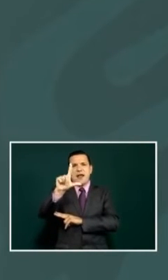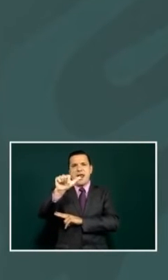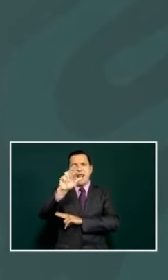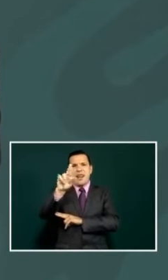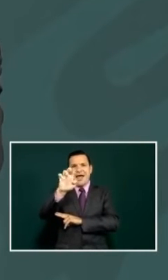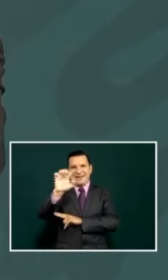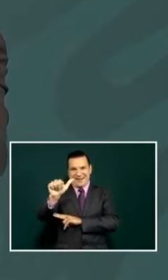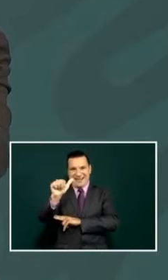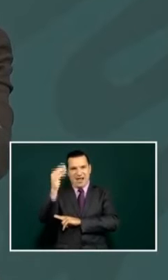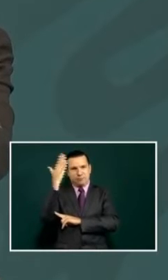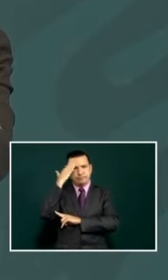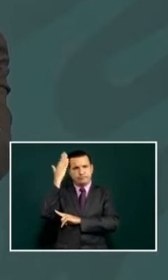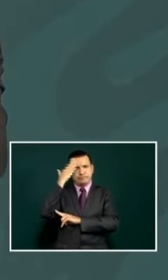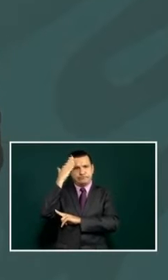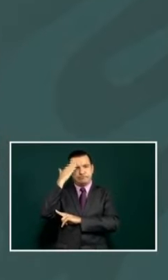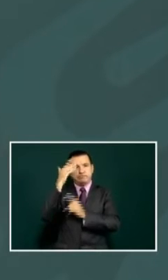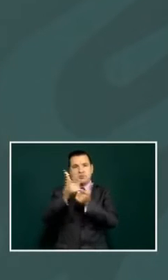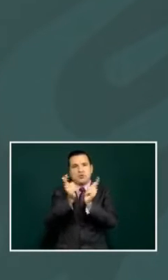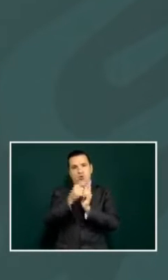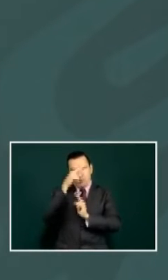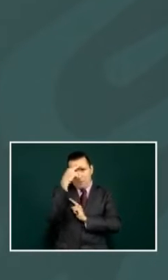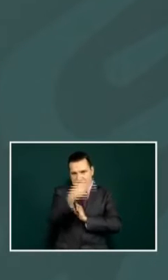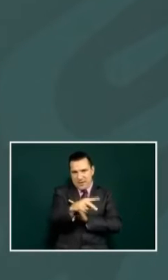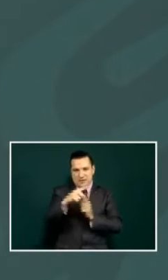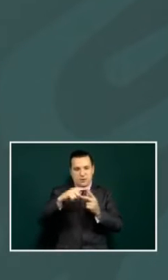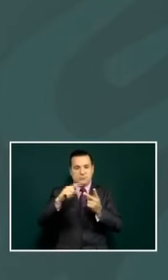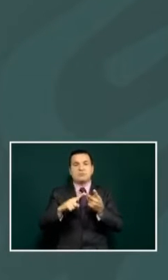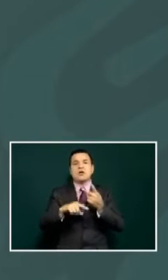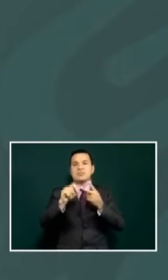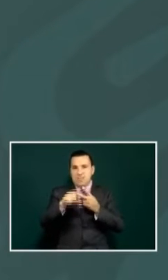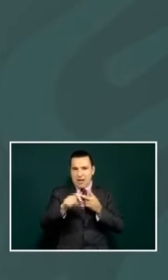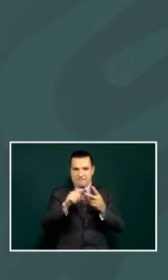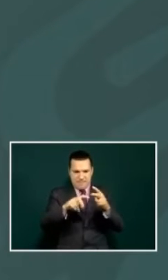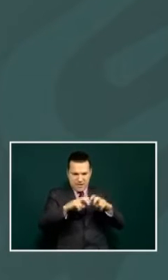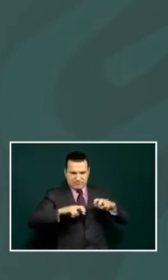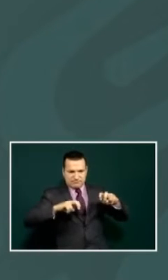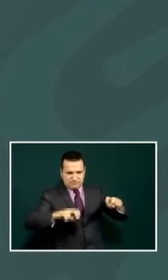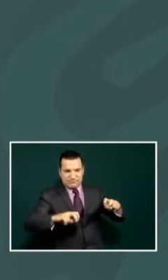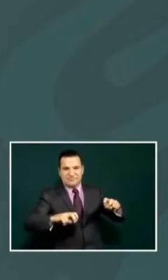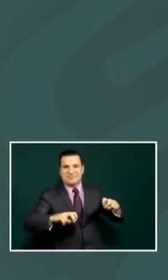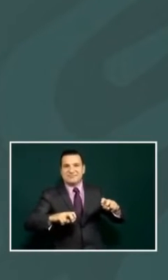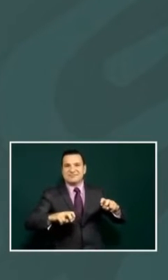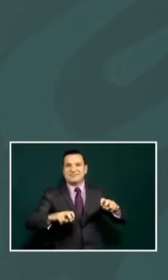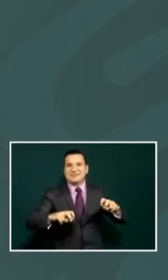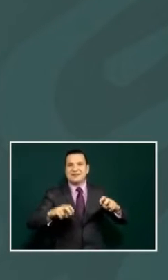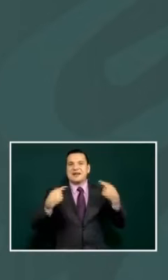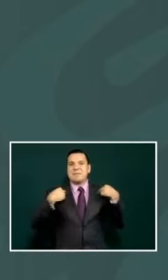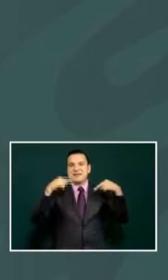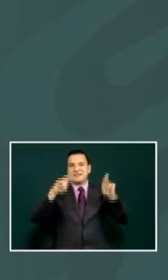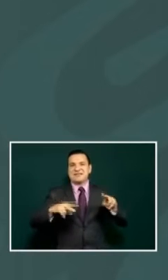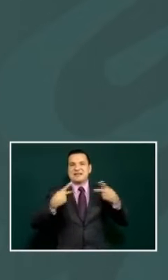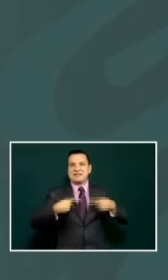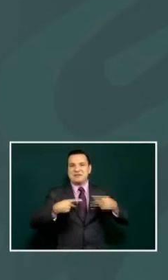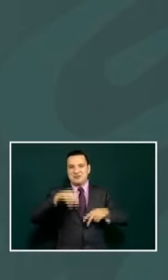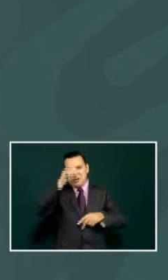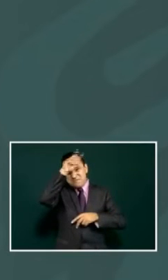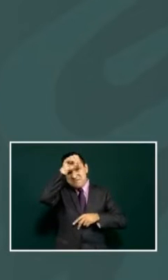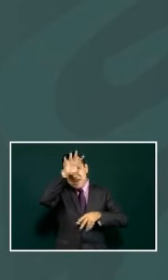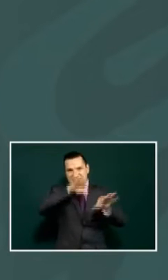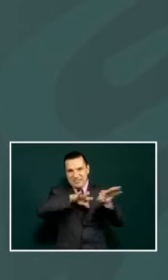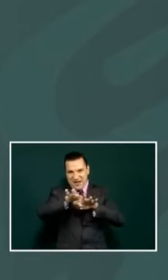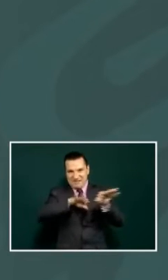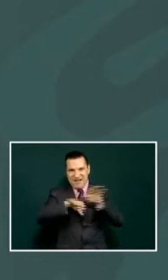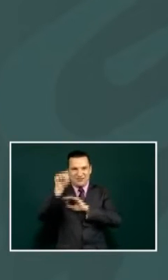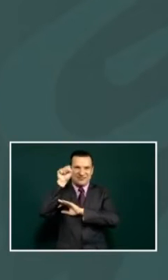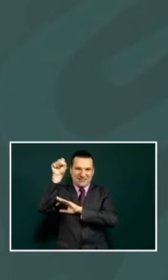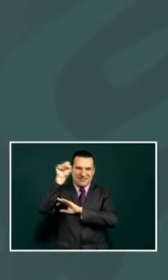president and I'm also meeting with the directors of minors and I am